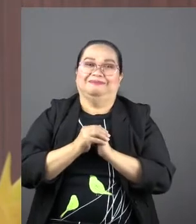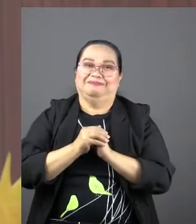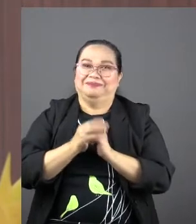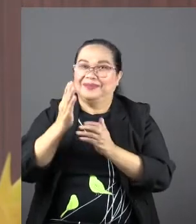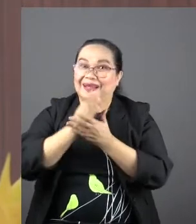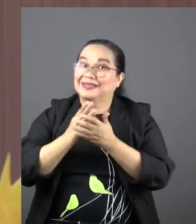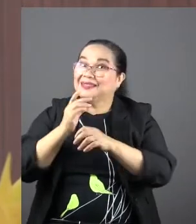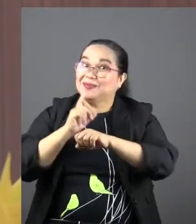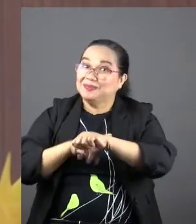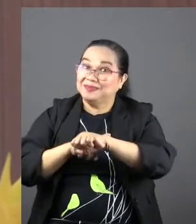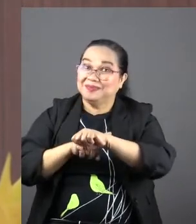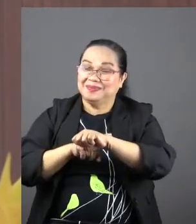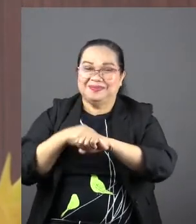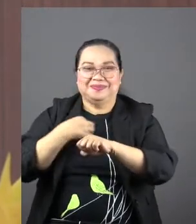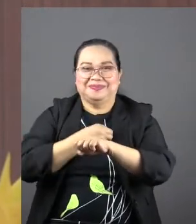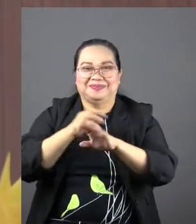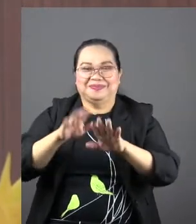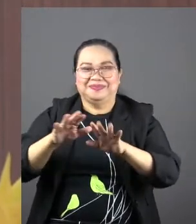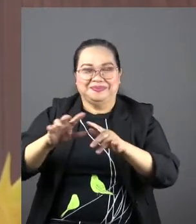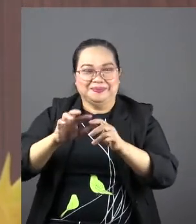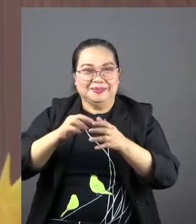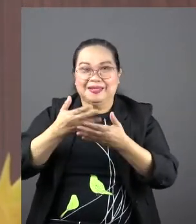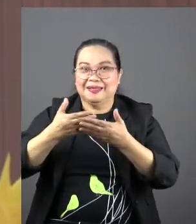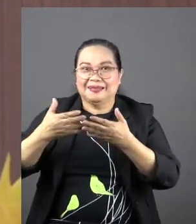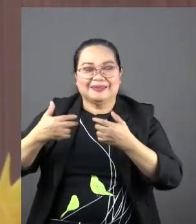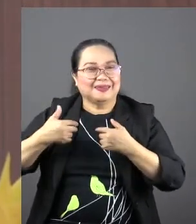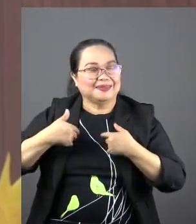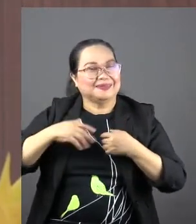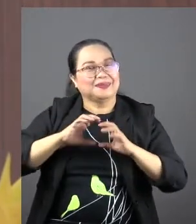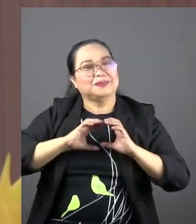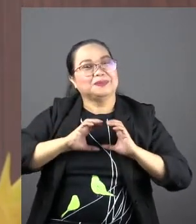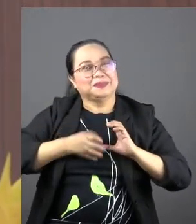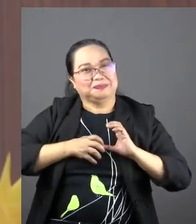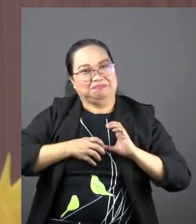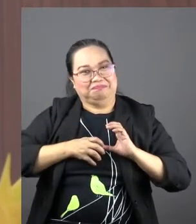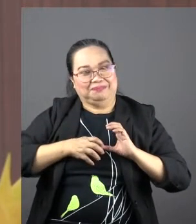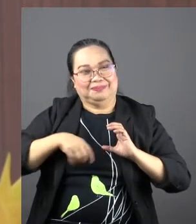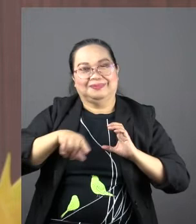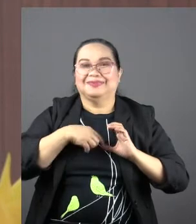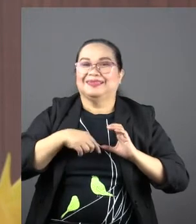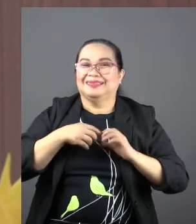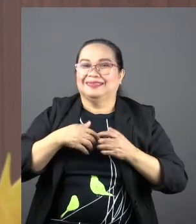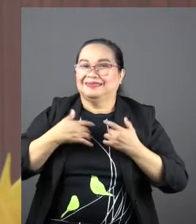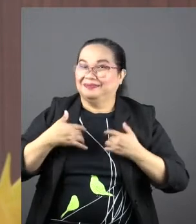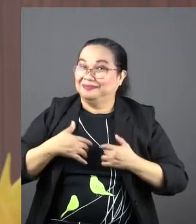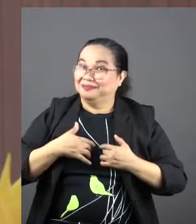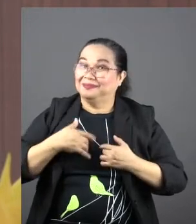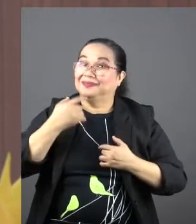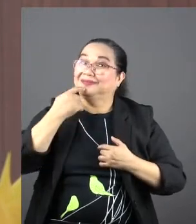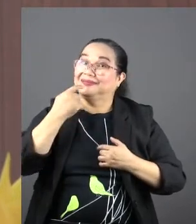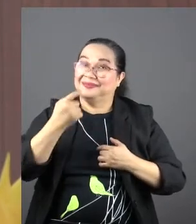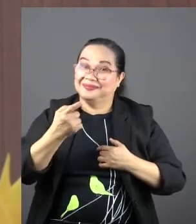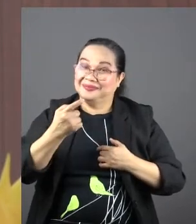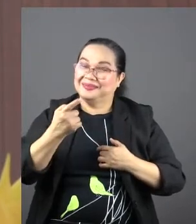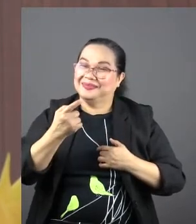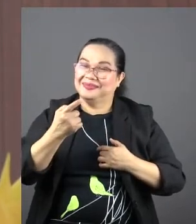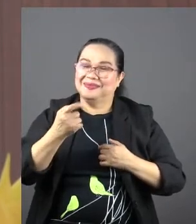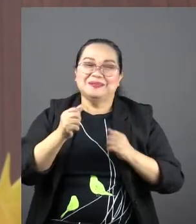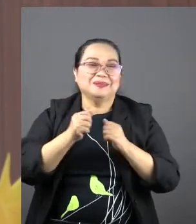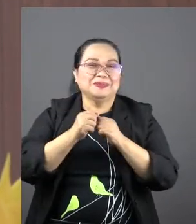Sometimes, our children are born with things that even break our hearts. I say this without